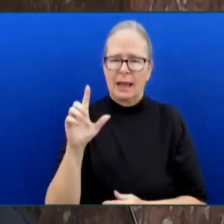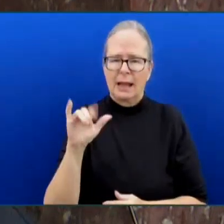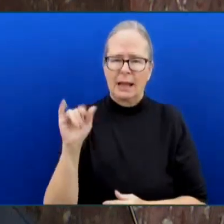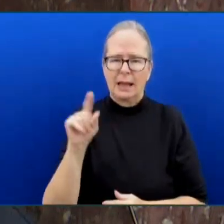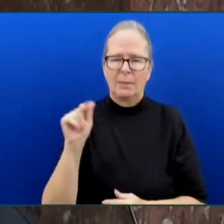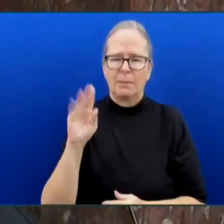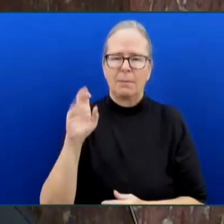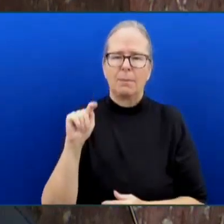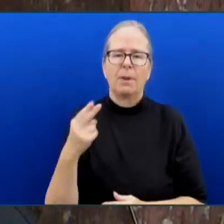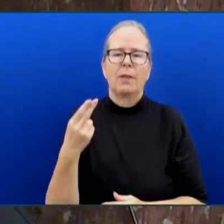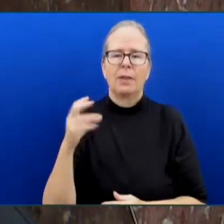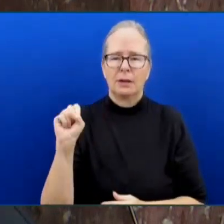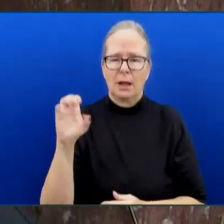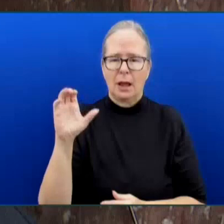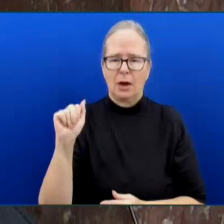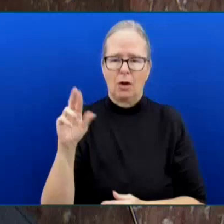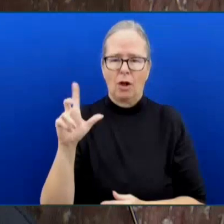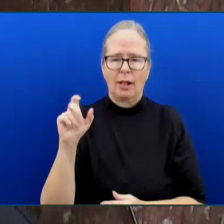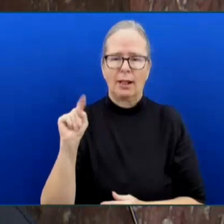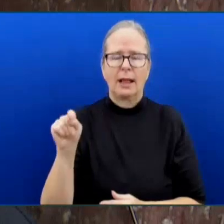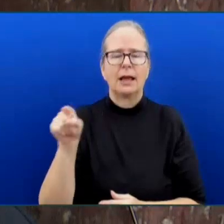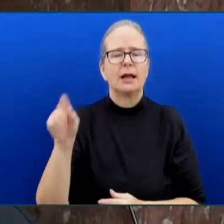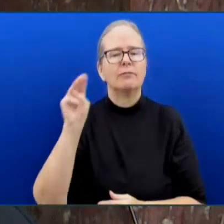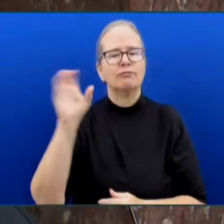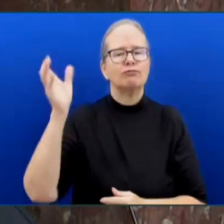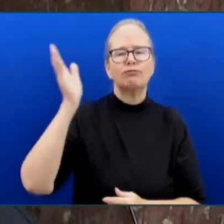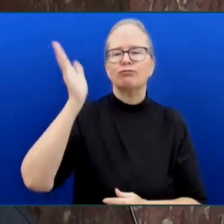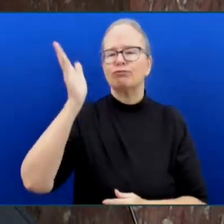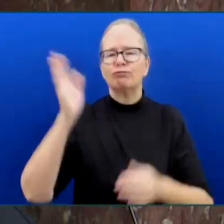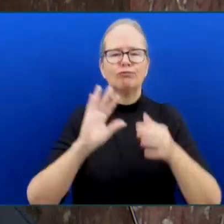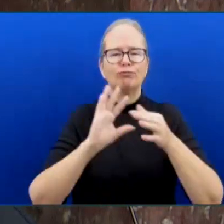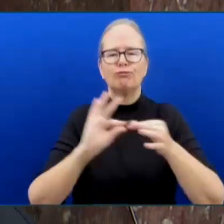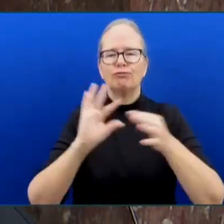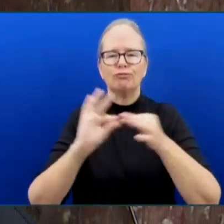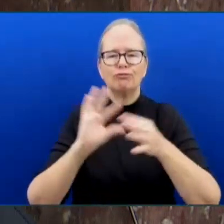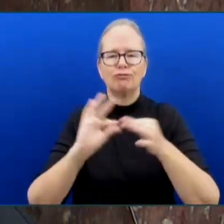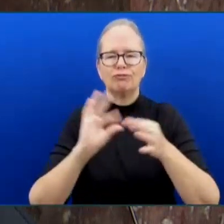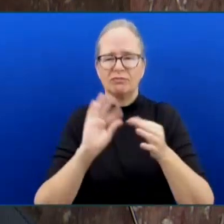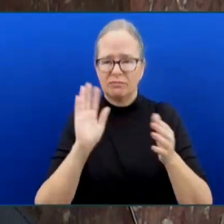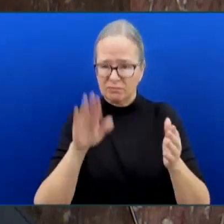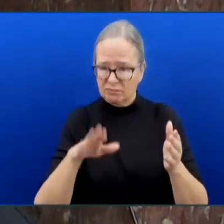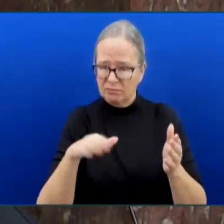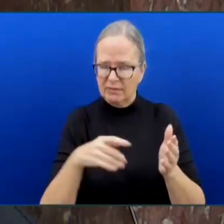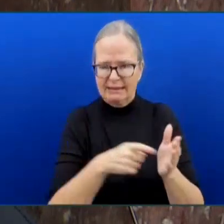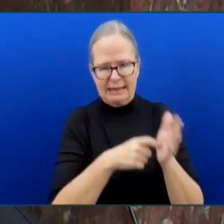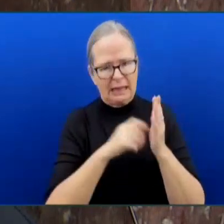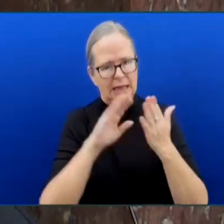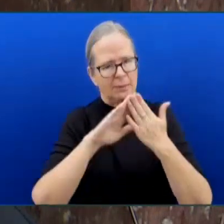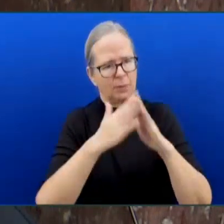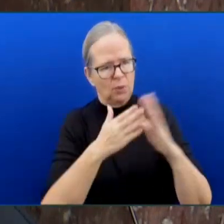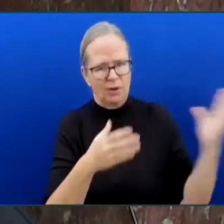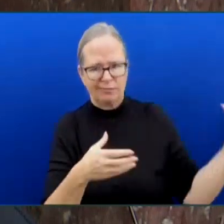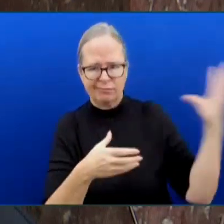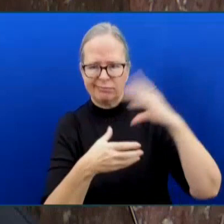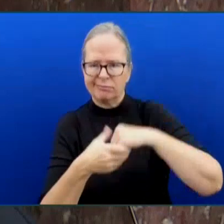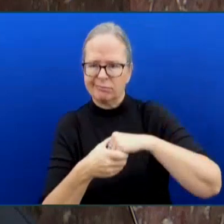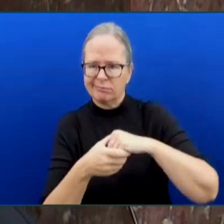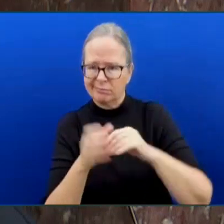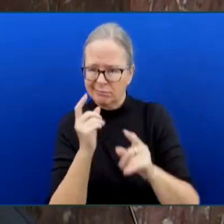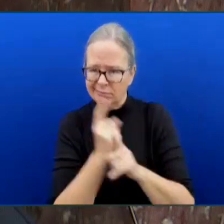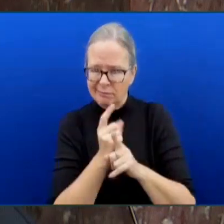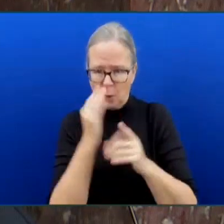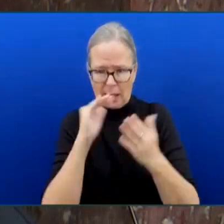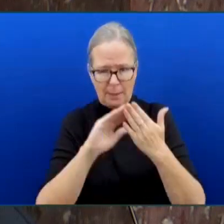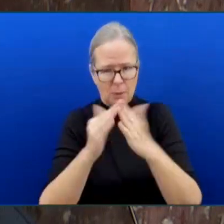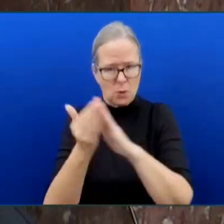a village. The room was packed with people that had worked hard to preserve, restore, and tell the history of the sternwheeler.